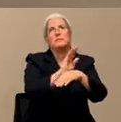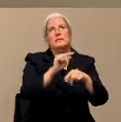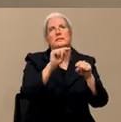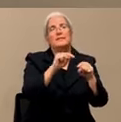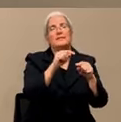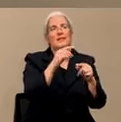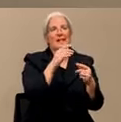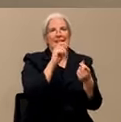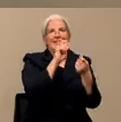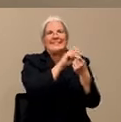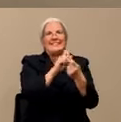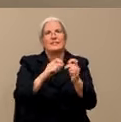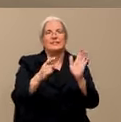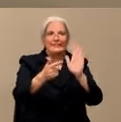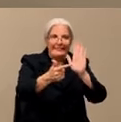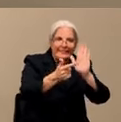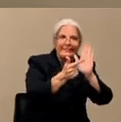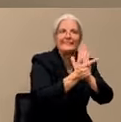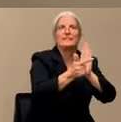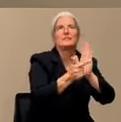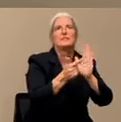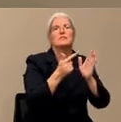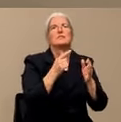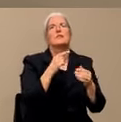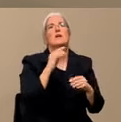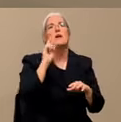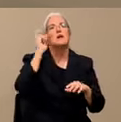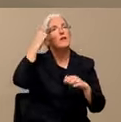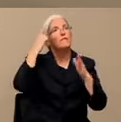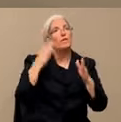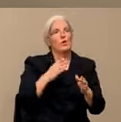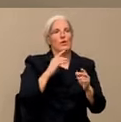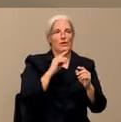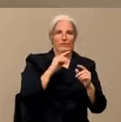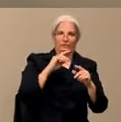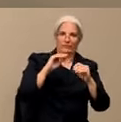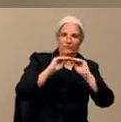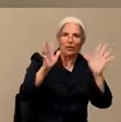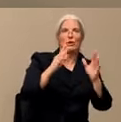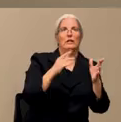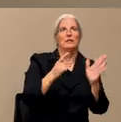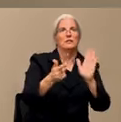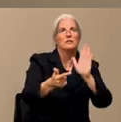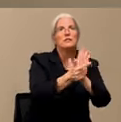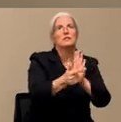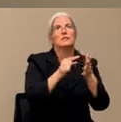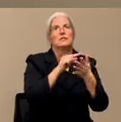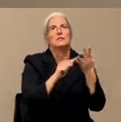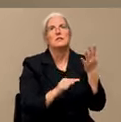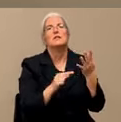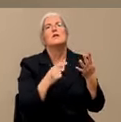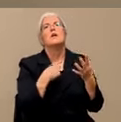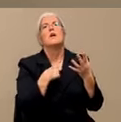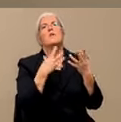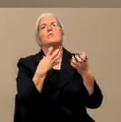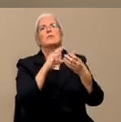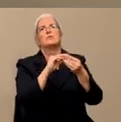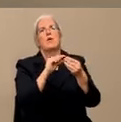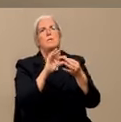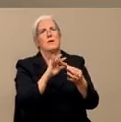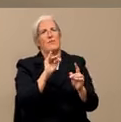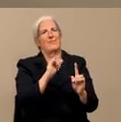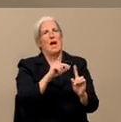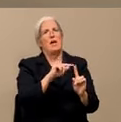and with the definitions that he has provided. And I'm going to talk about four primarily that come up